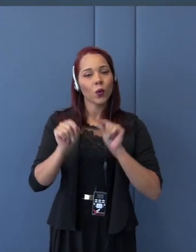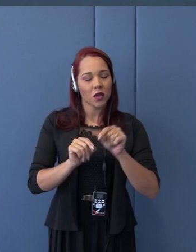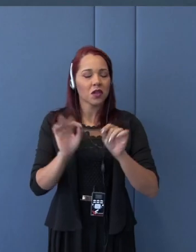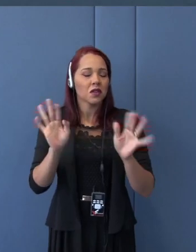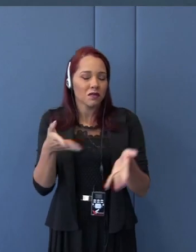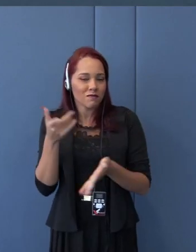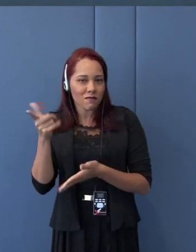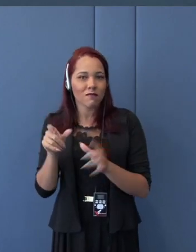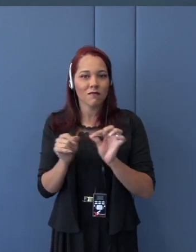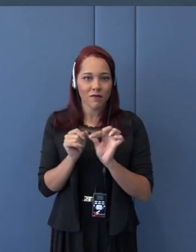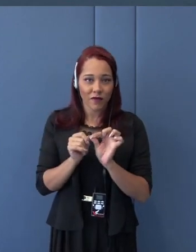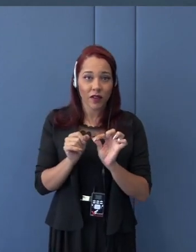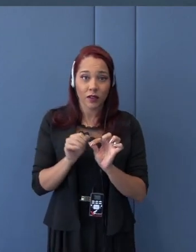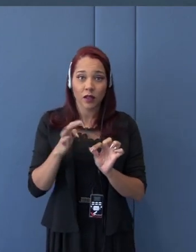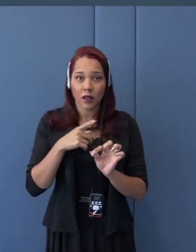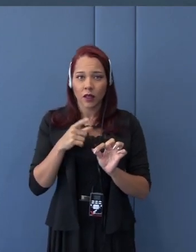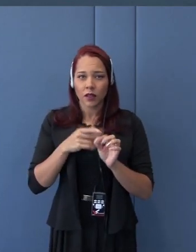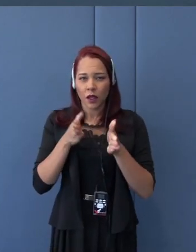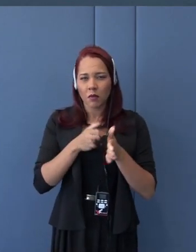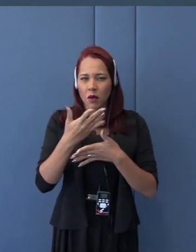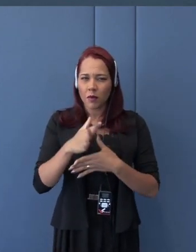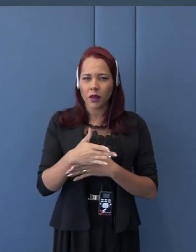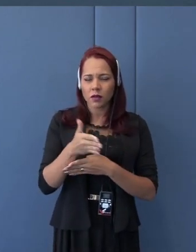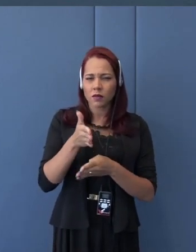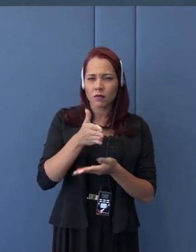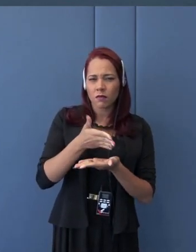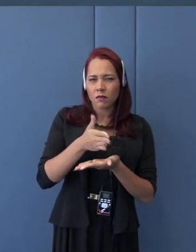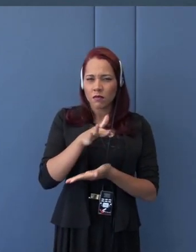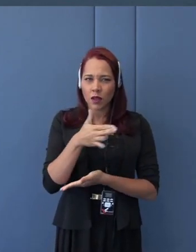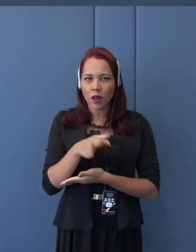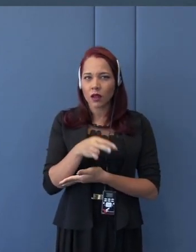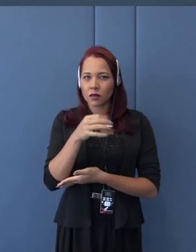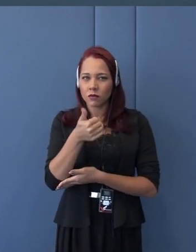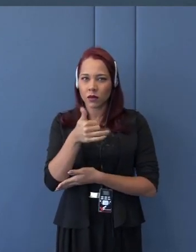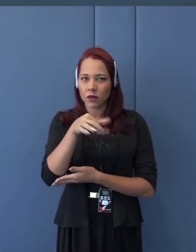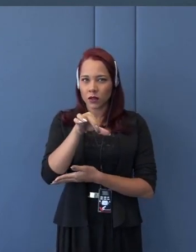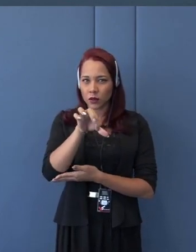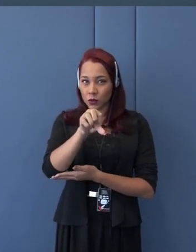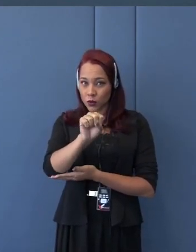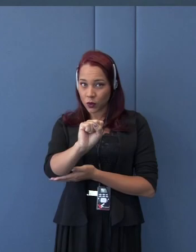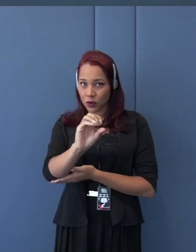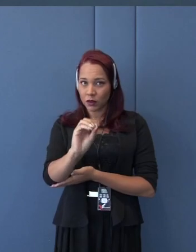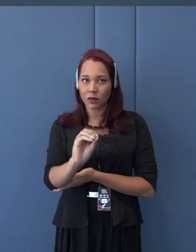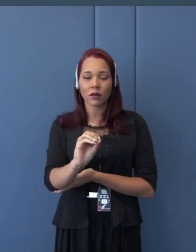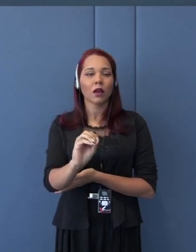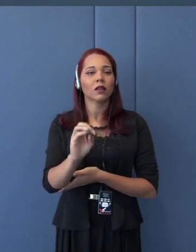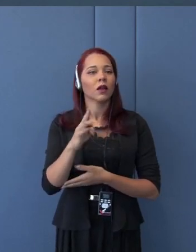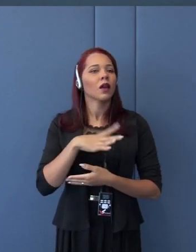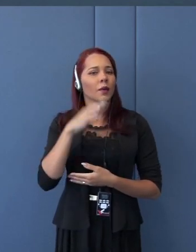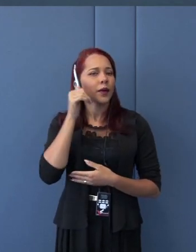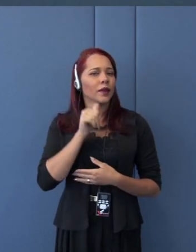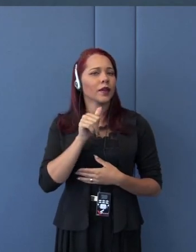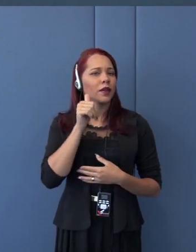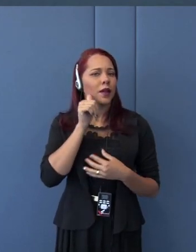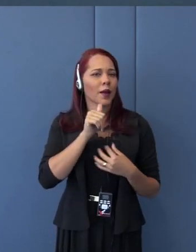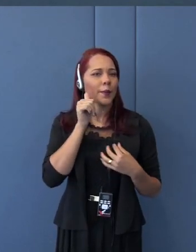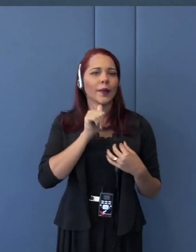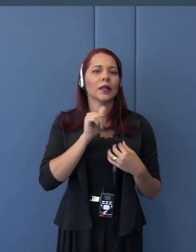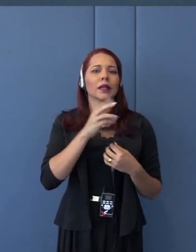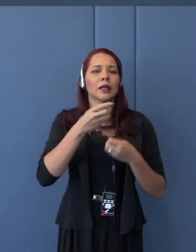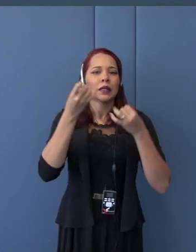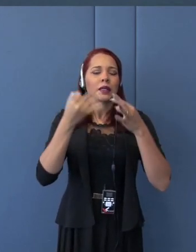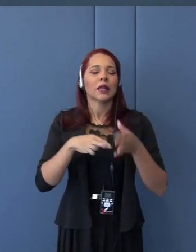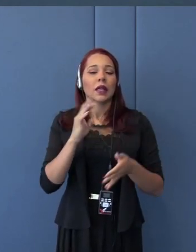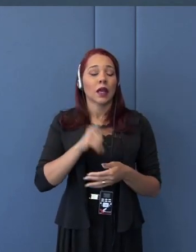-1980s, particularly Madam Thatcher, the Prime Minister of the UK then. She was